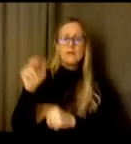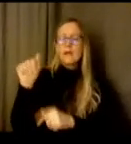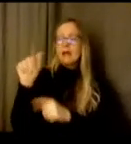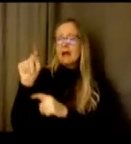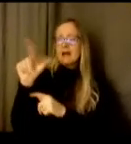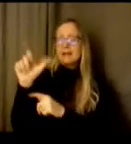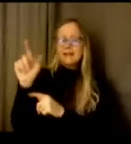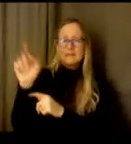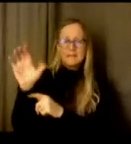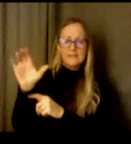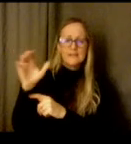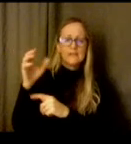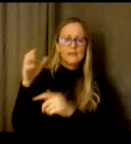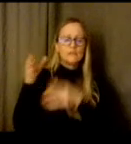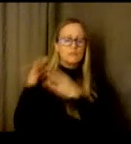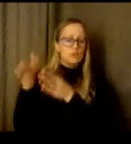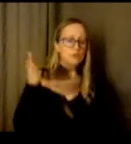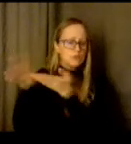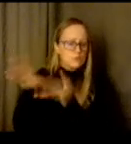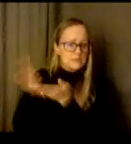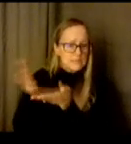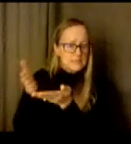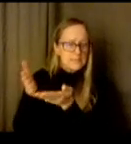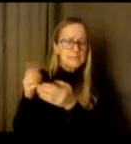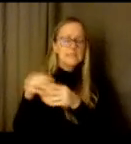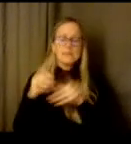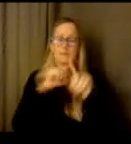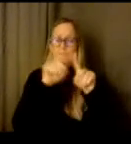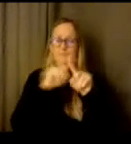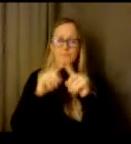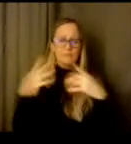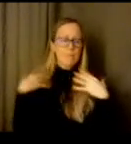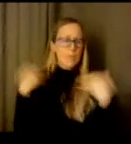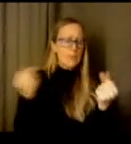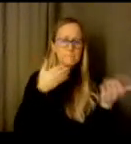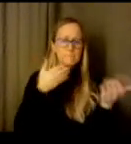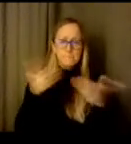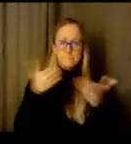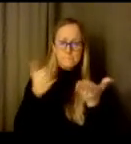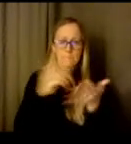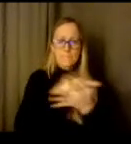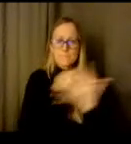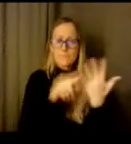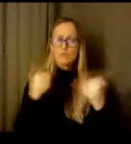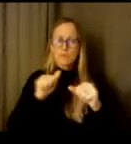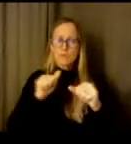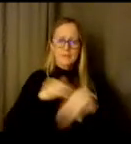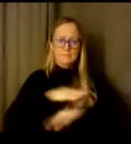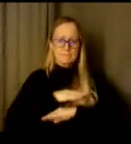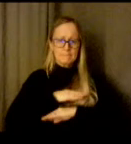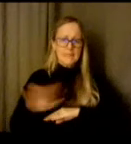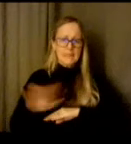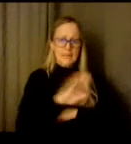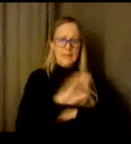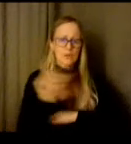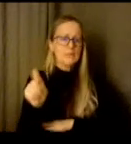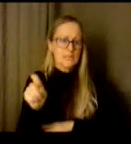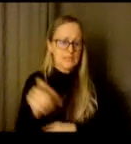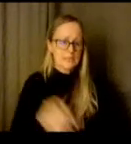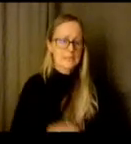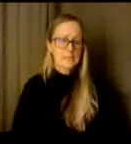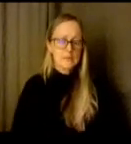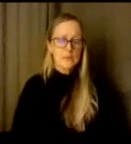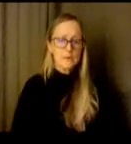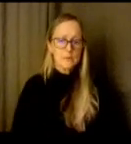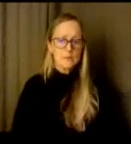services other programs to address the needs of our our um and